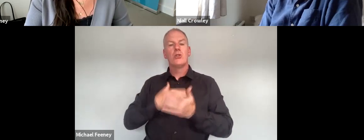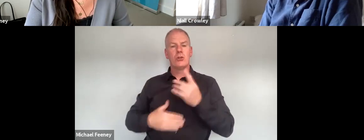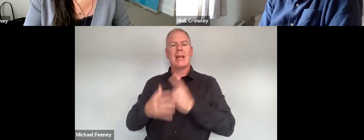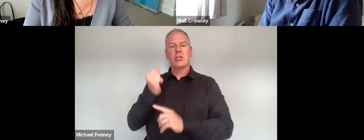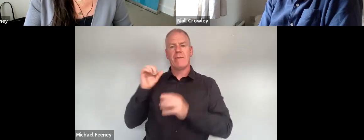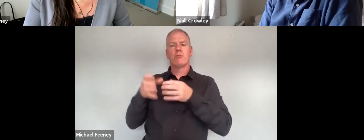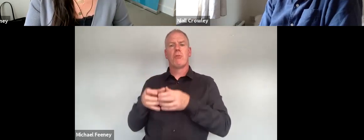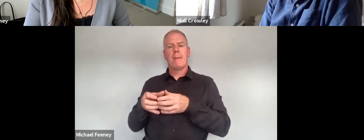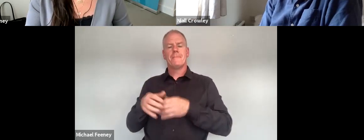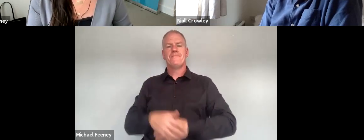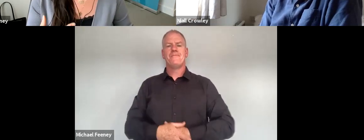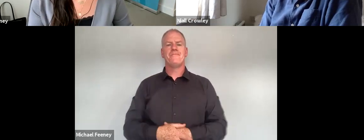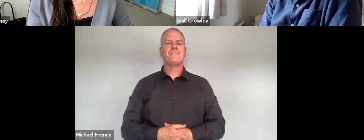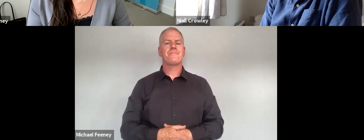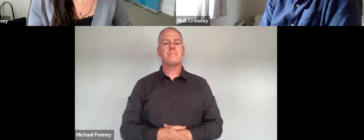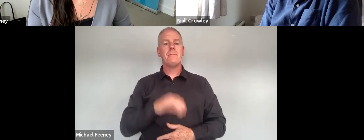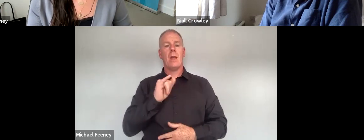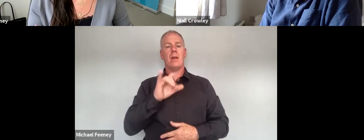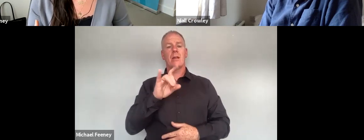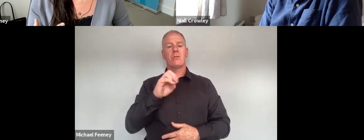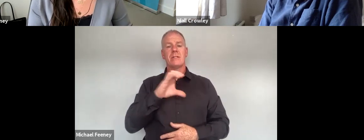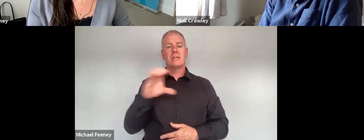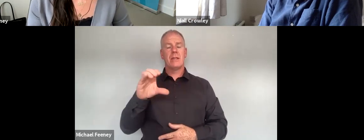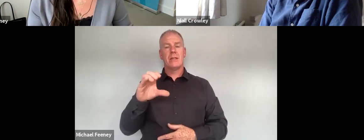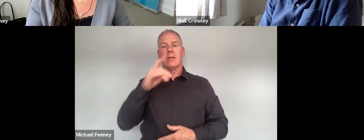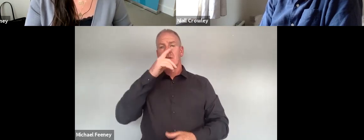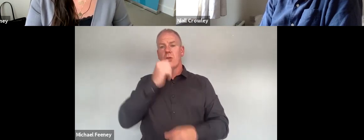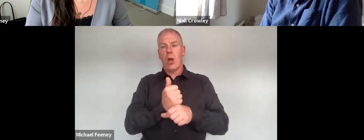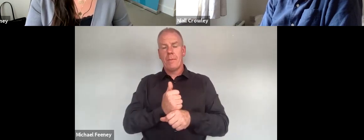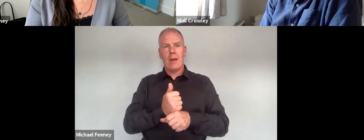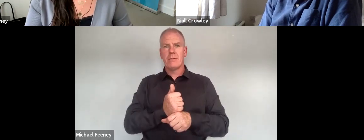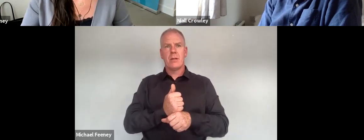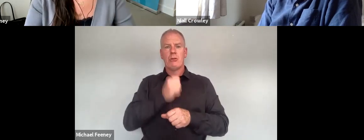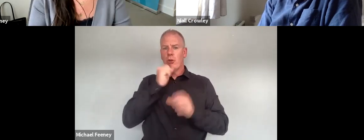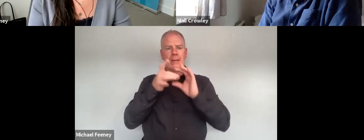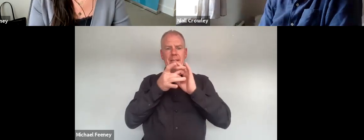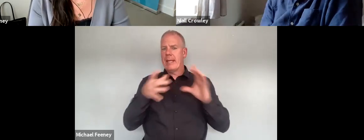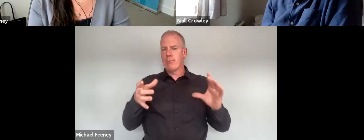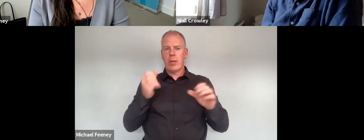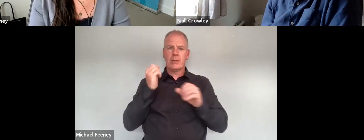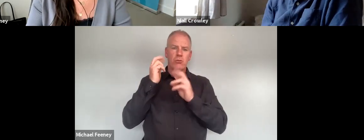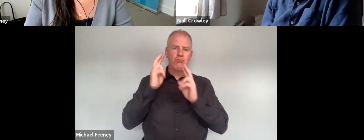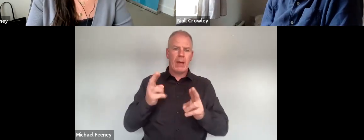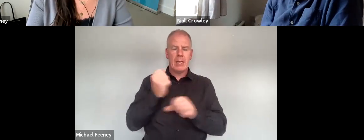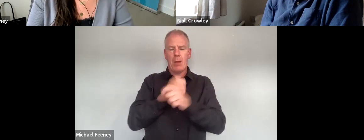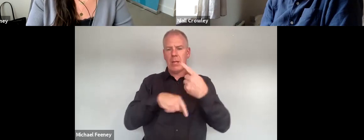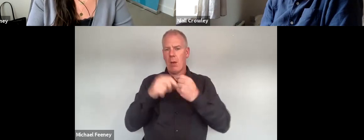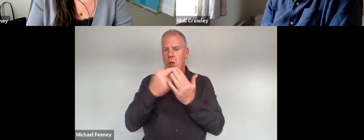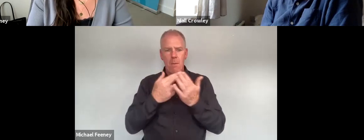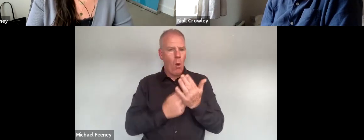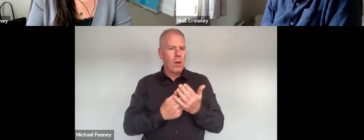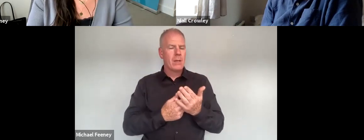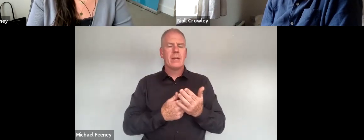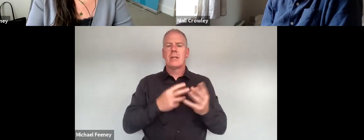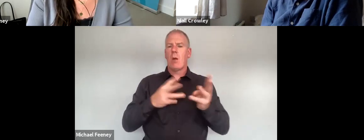a group and IREC focuses on the indivisibility of rights in all of our reporting areas in our amicus